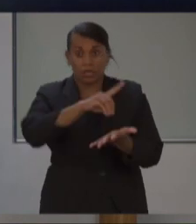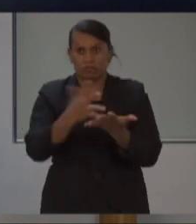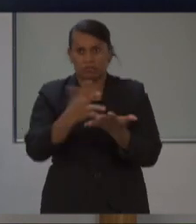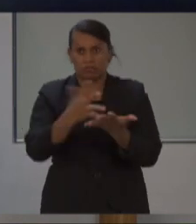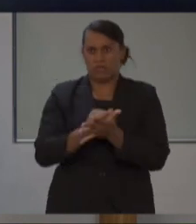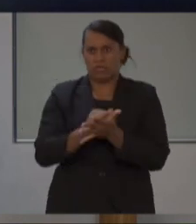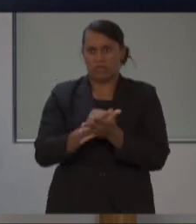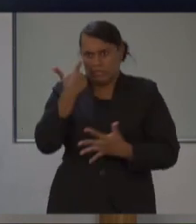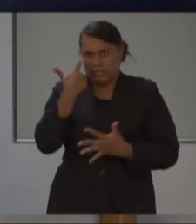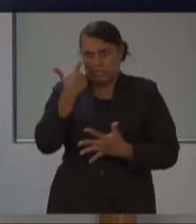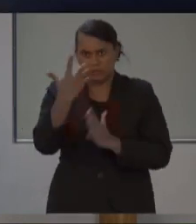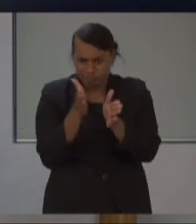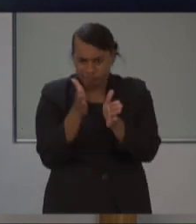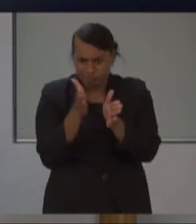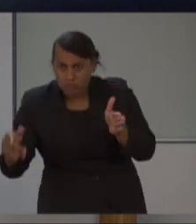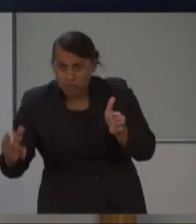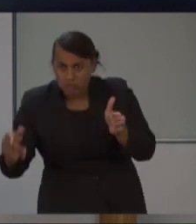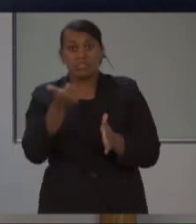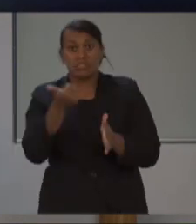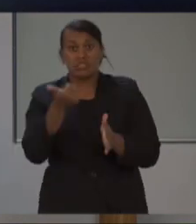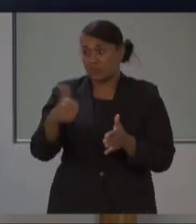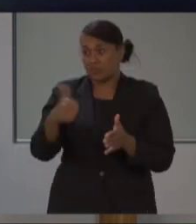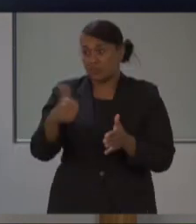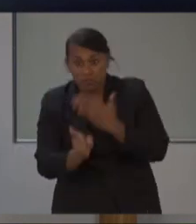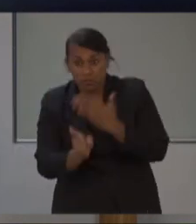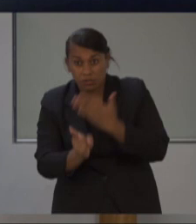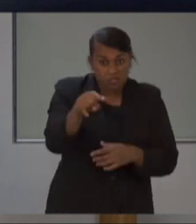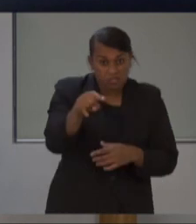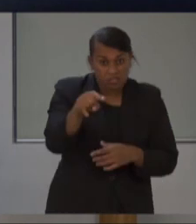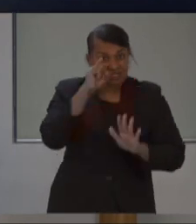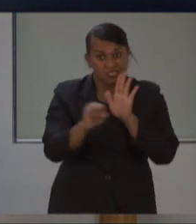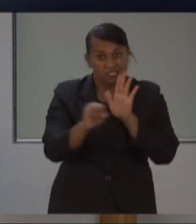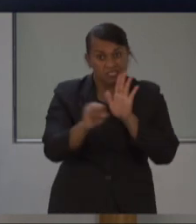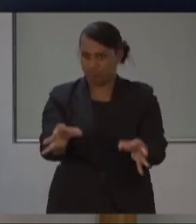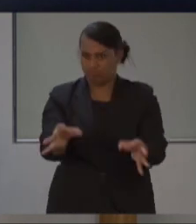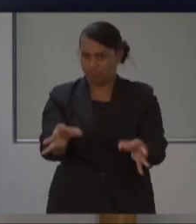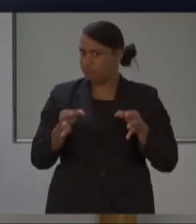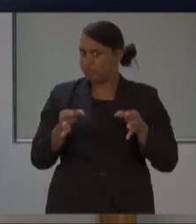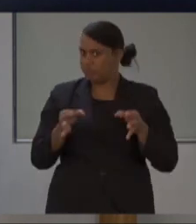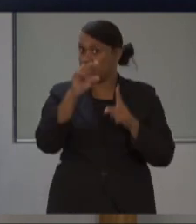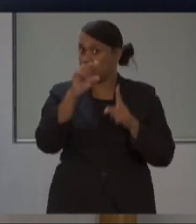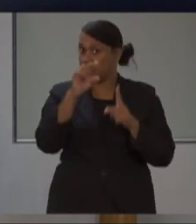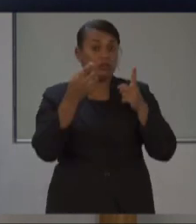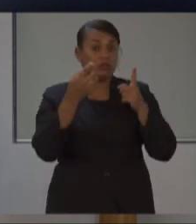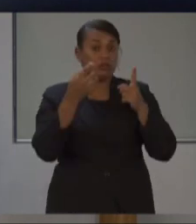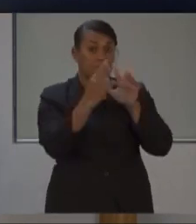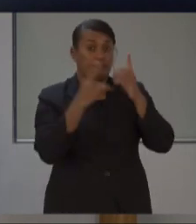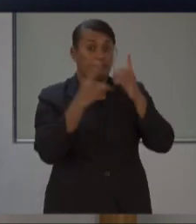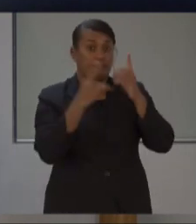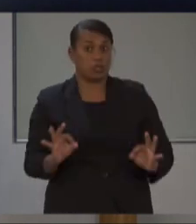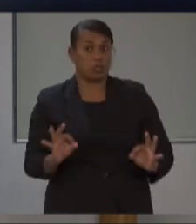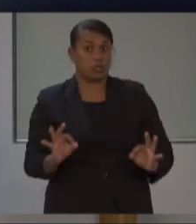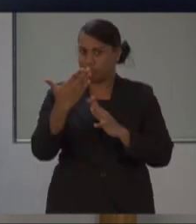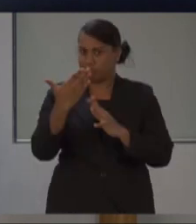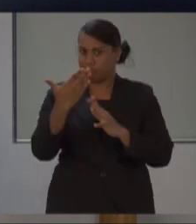right back into place. As we see some of our restrictions lifted, it's vital the Fijian public go